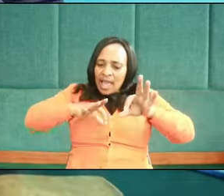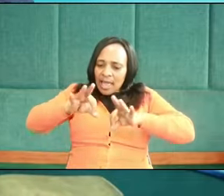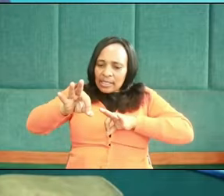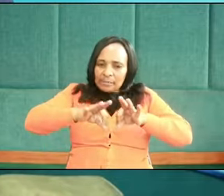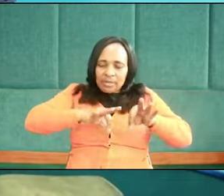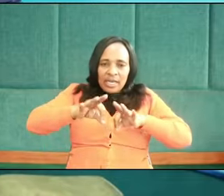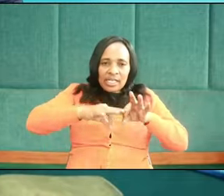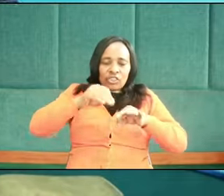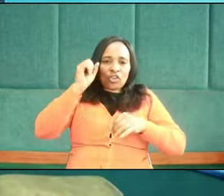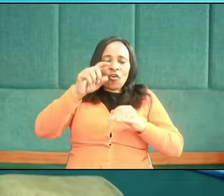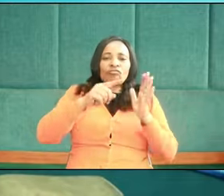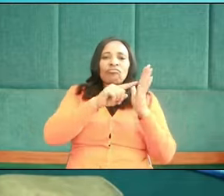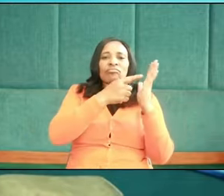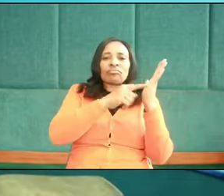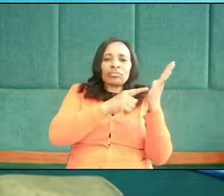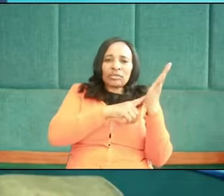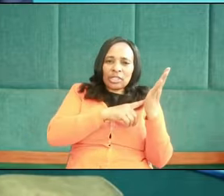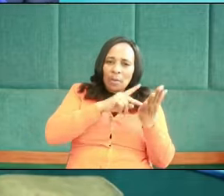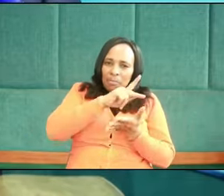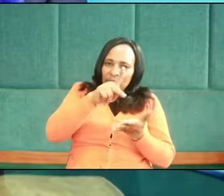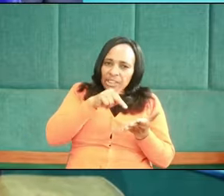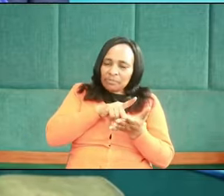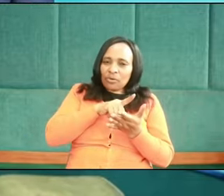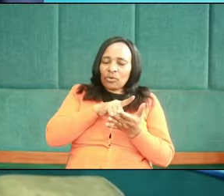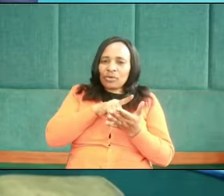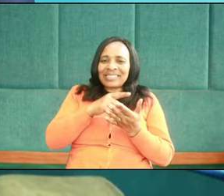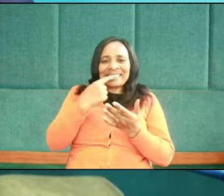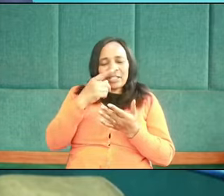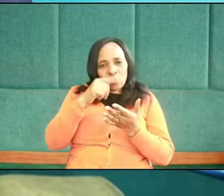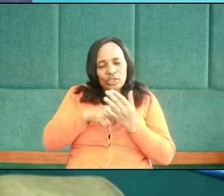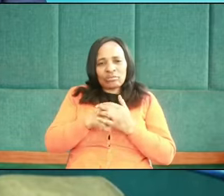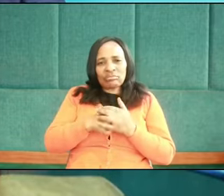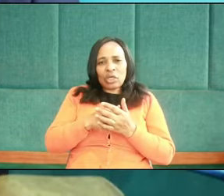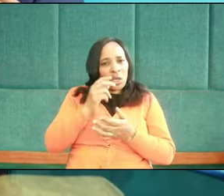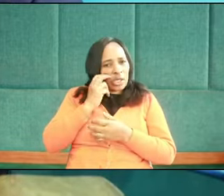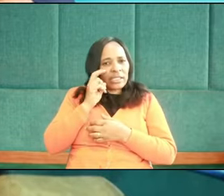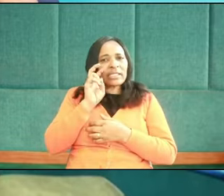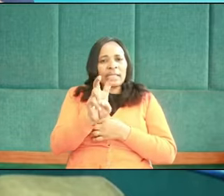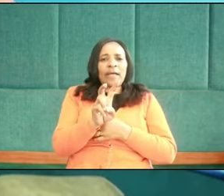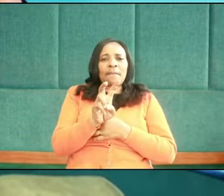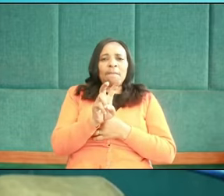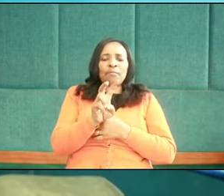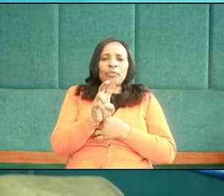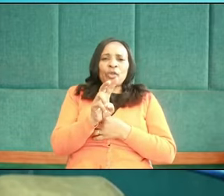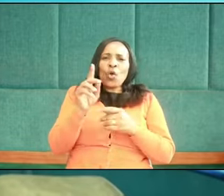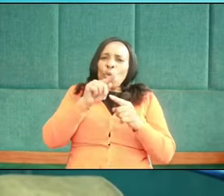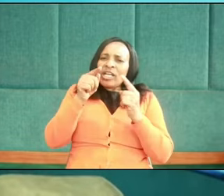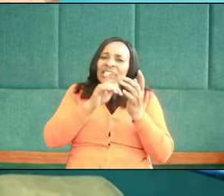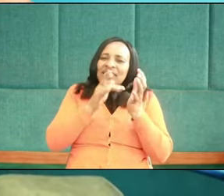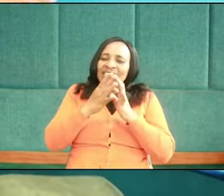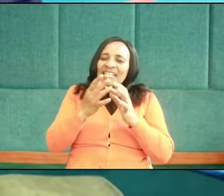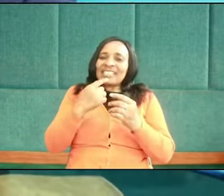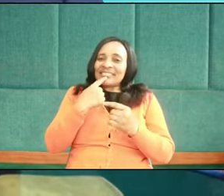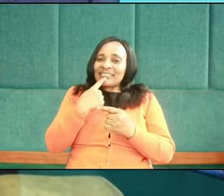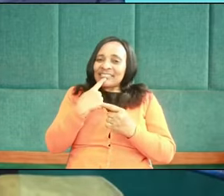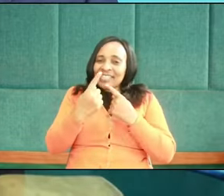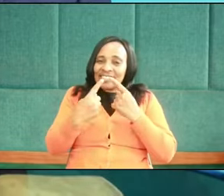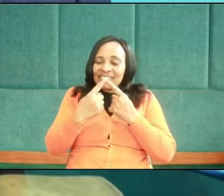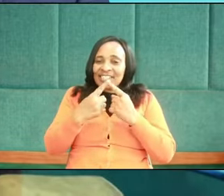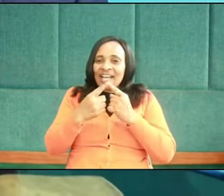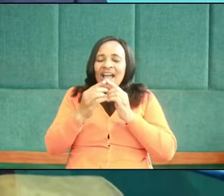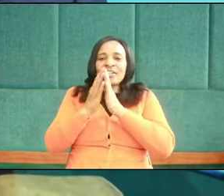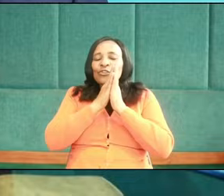illustration of this principle is in Luke, where Jesus tells the story of the Good